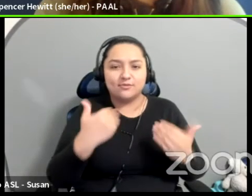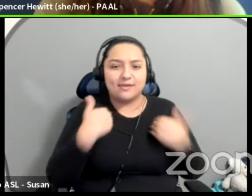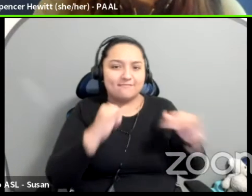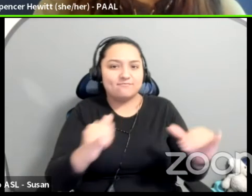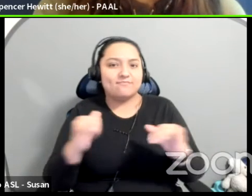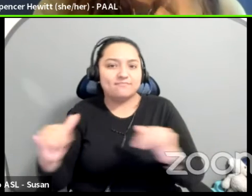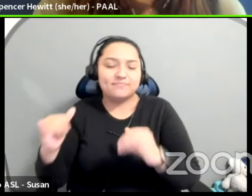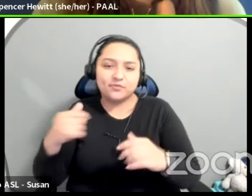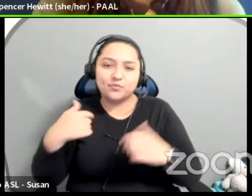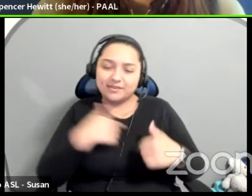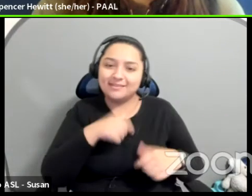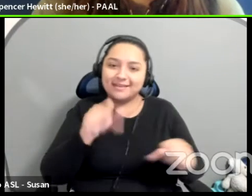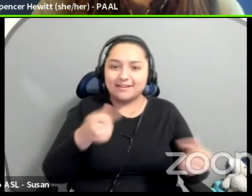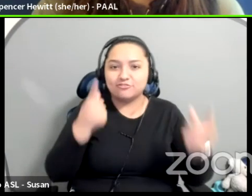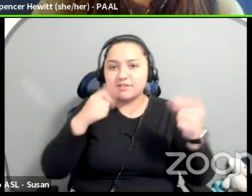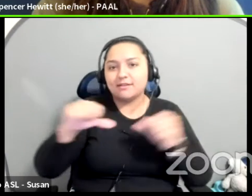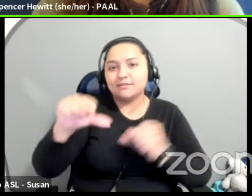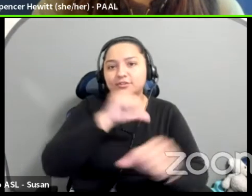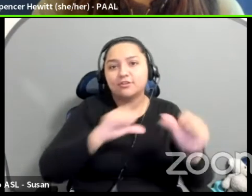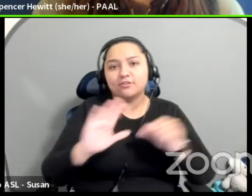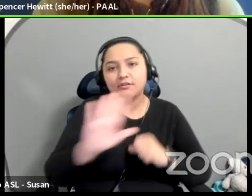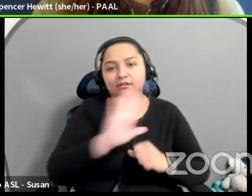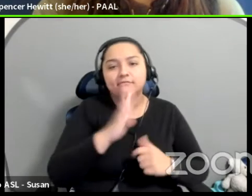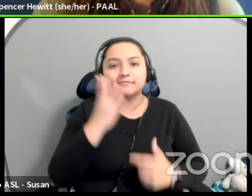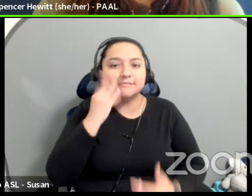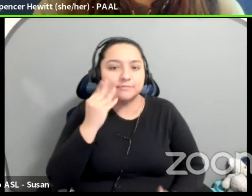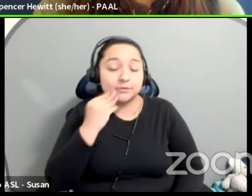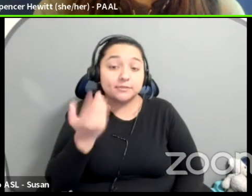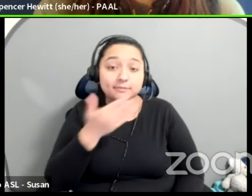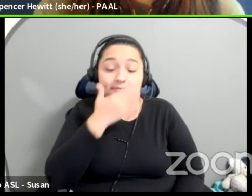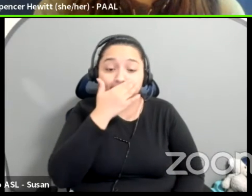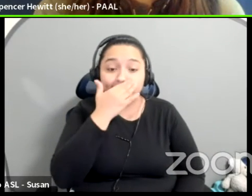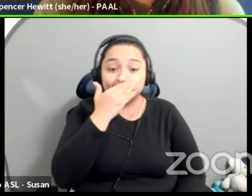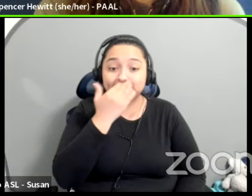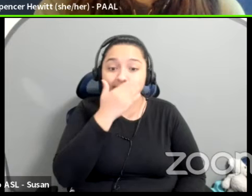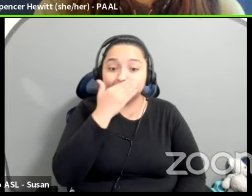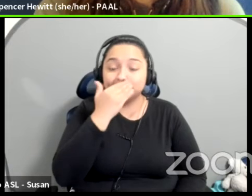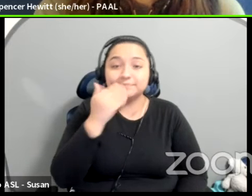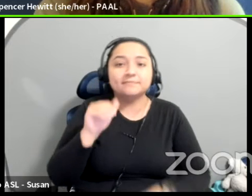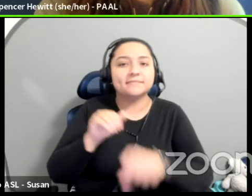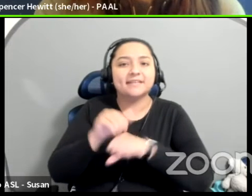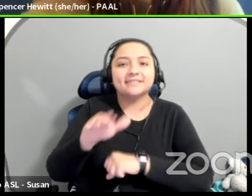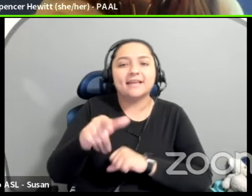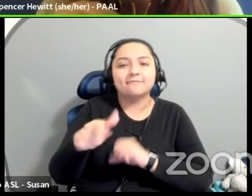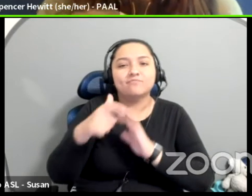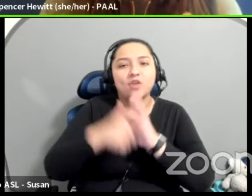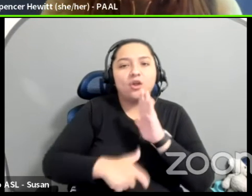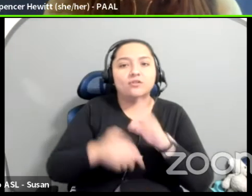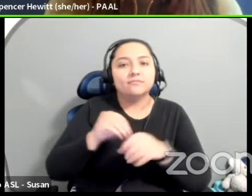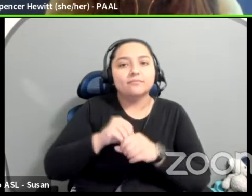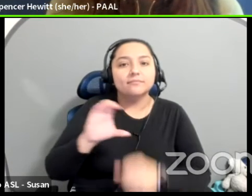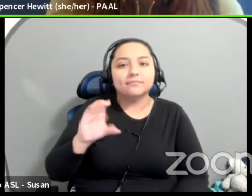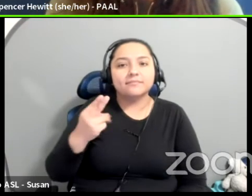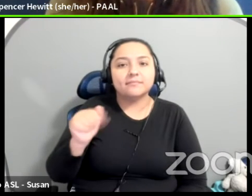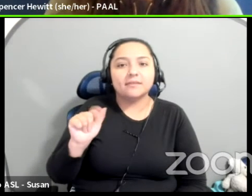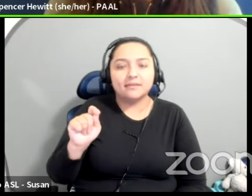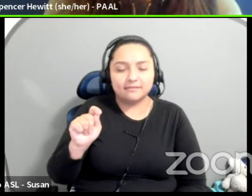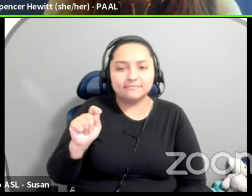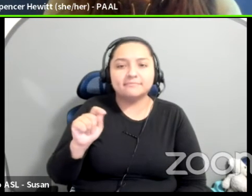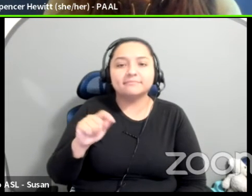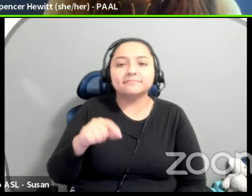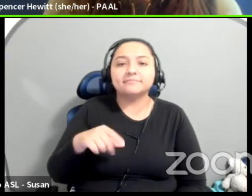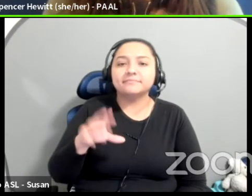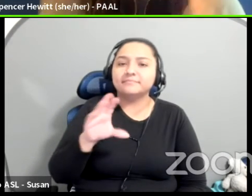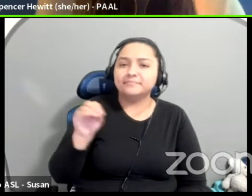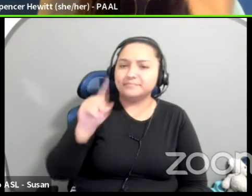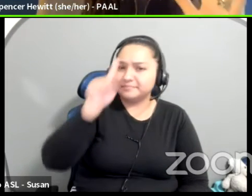well. Um, I dropped the link to the American theater article in the chat. Um, and you can also see, uh, Roberta, um, I believe the team does this